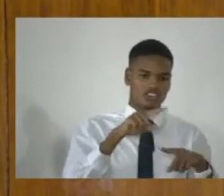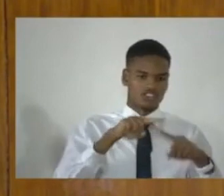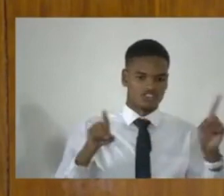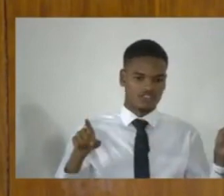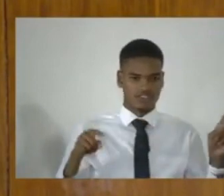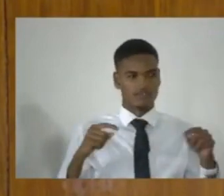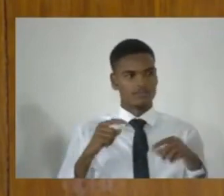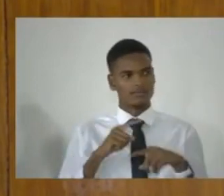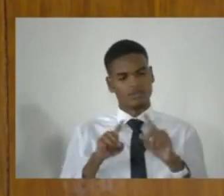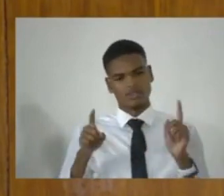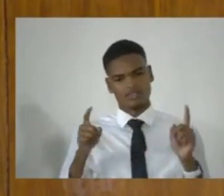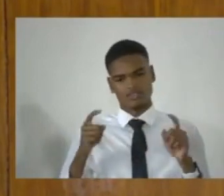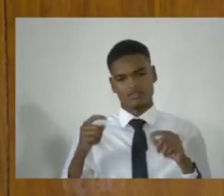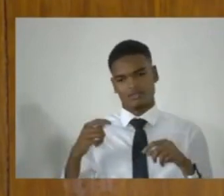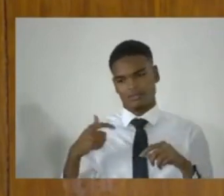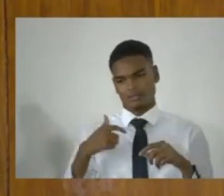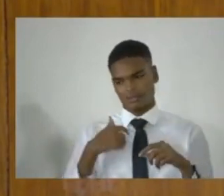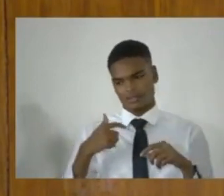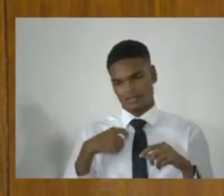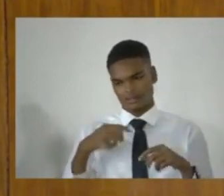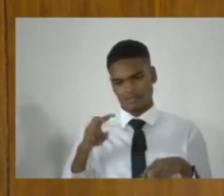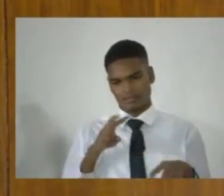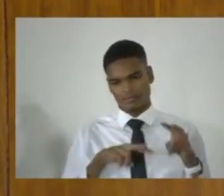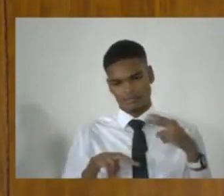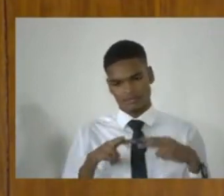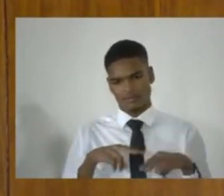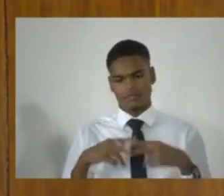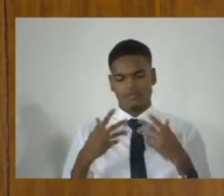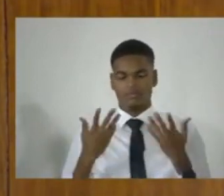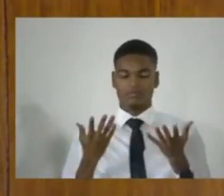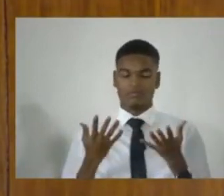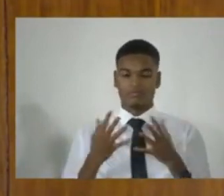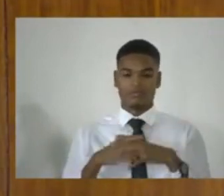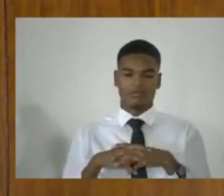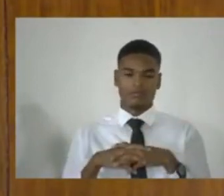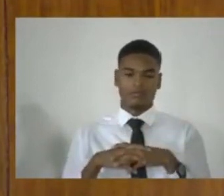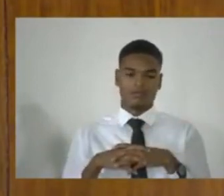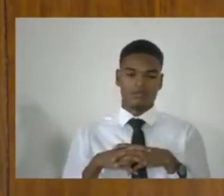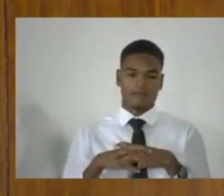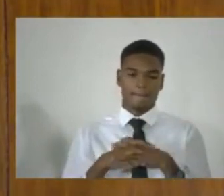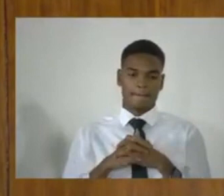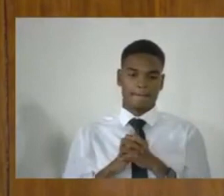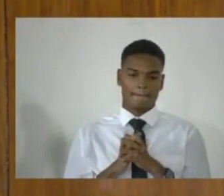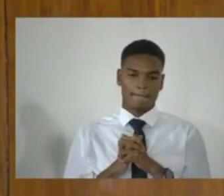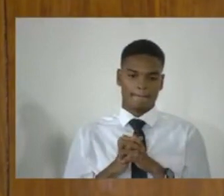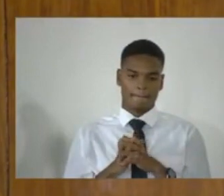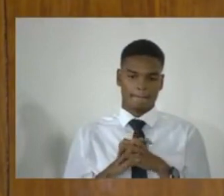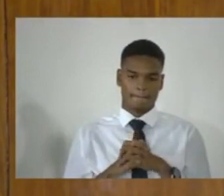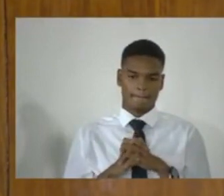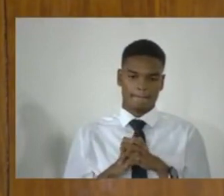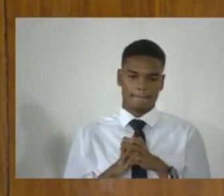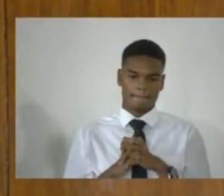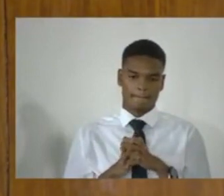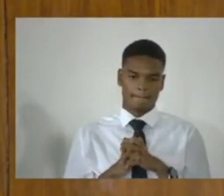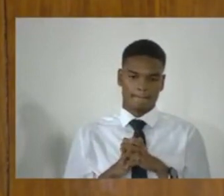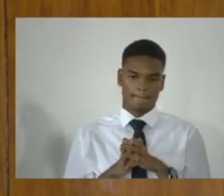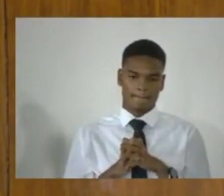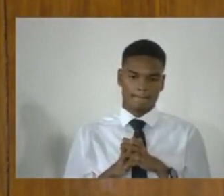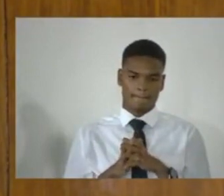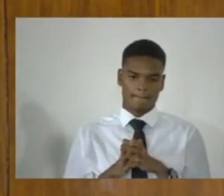undermines that scheme of coherence. And I raise that for your consideration, Minister. Minister,